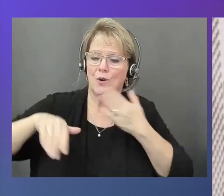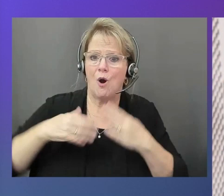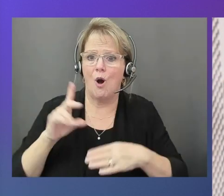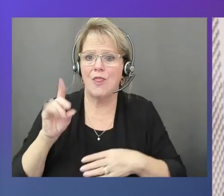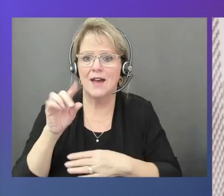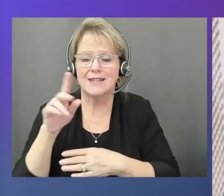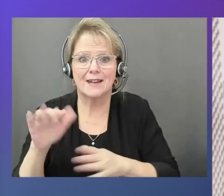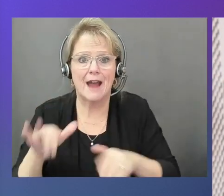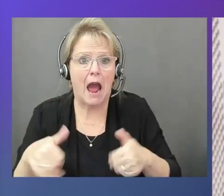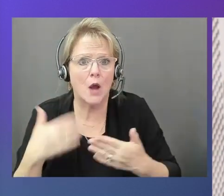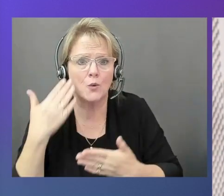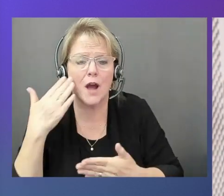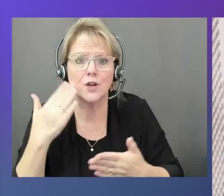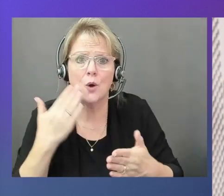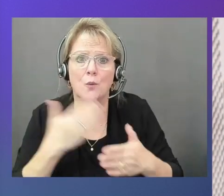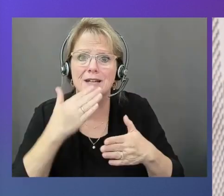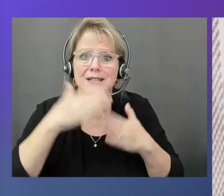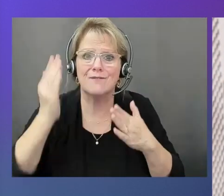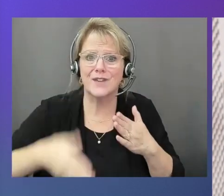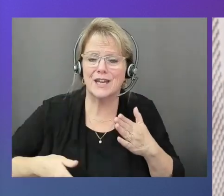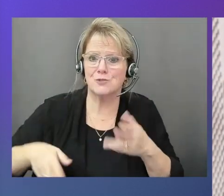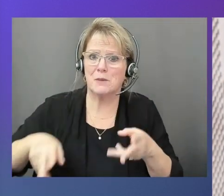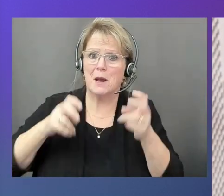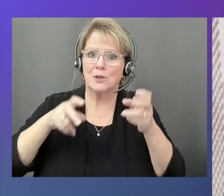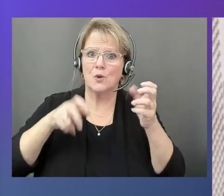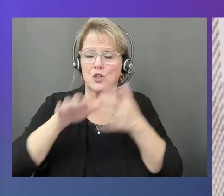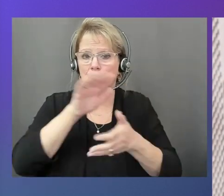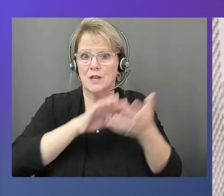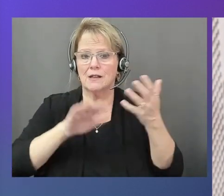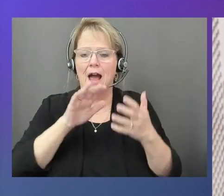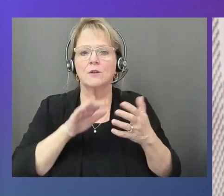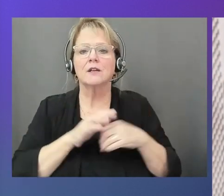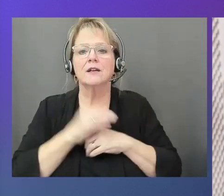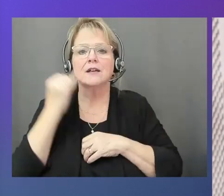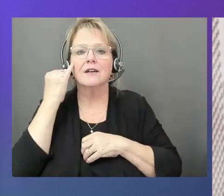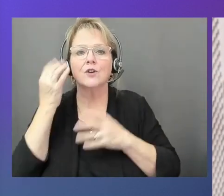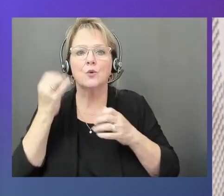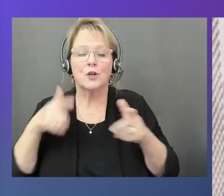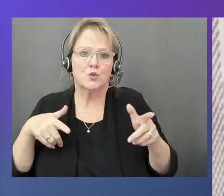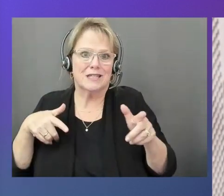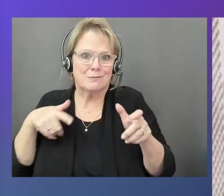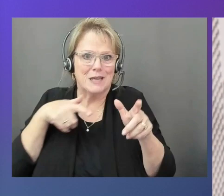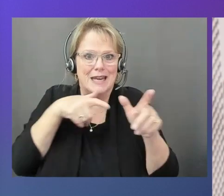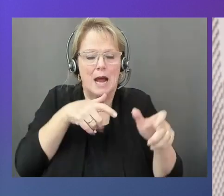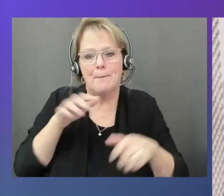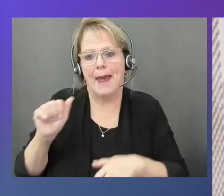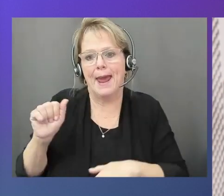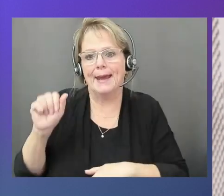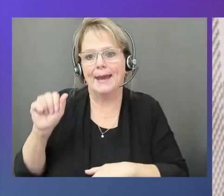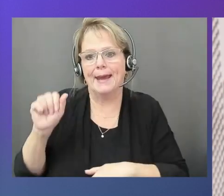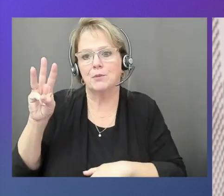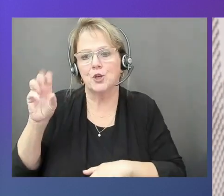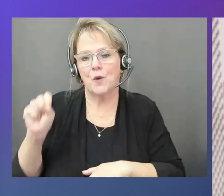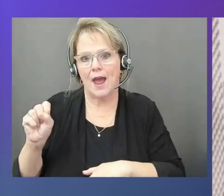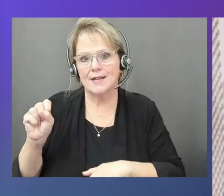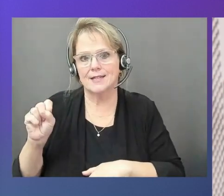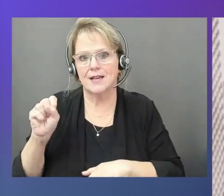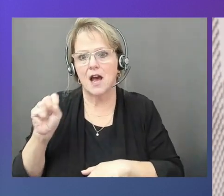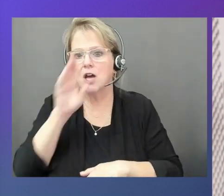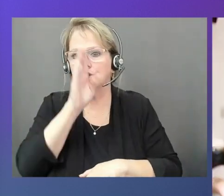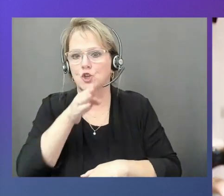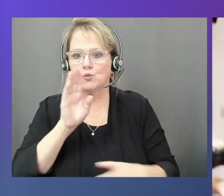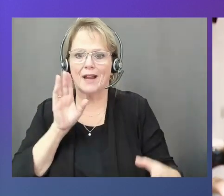uploaded to the cloud? Yeah, so to speed up the upload, you can use AWS Direct Connect, where you can go all the way up to 100 gigabits per second.